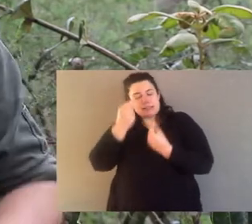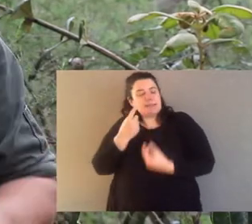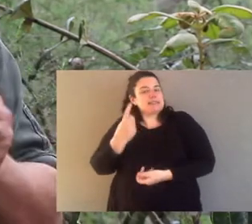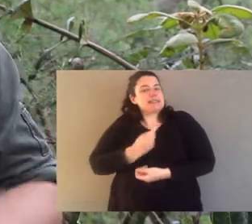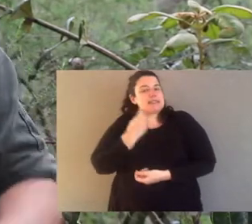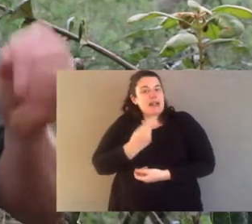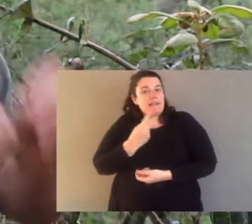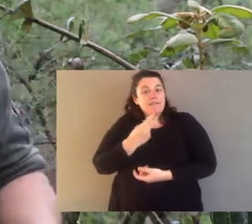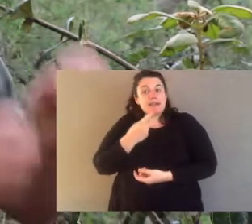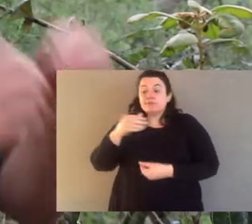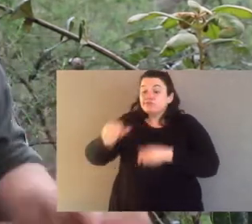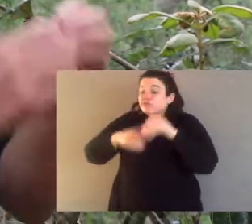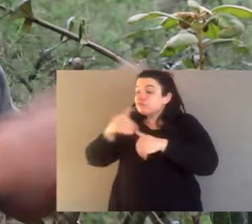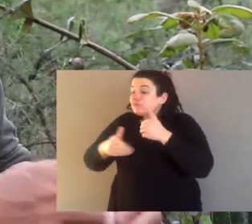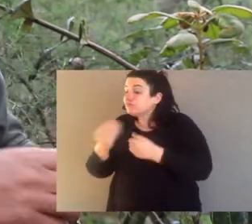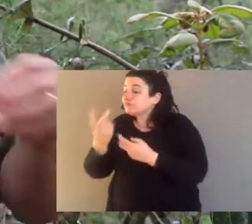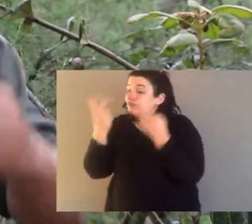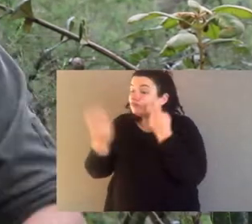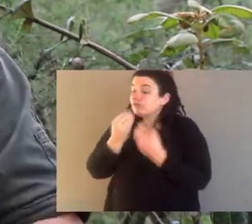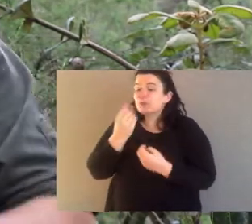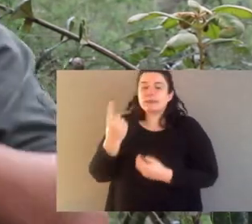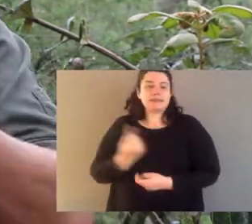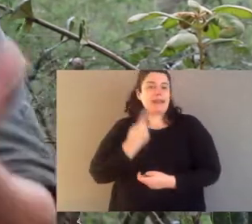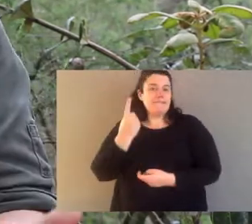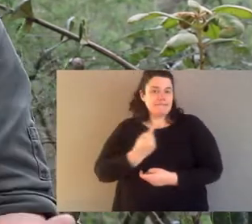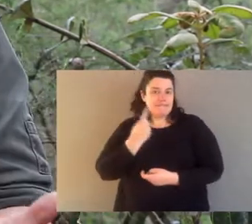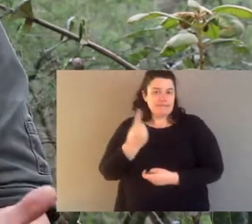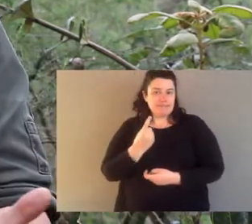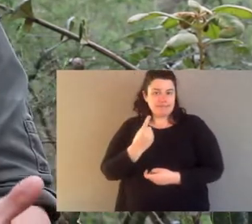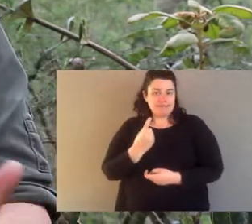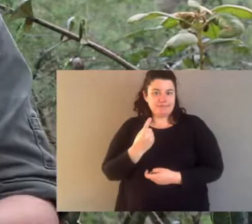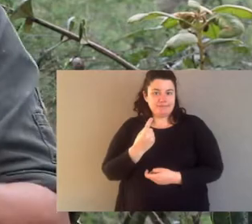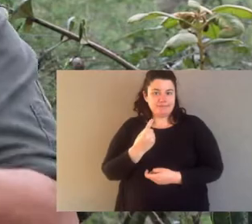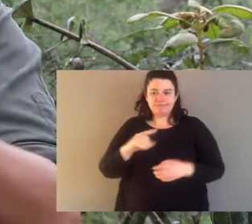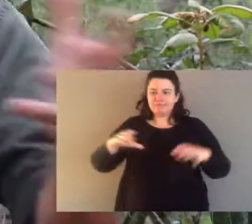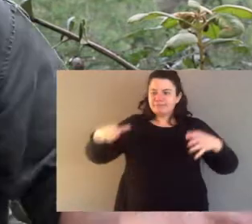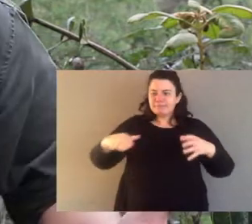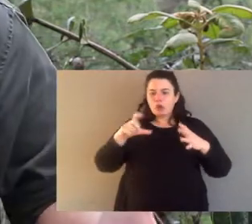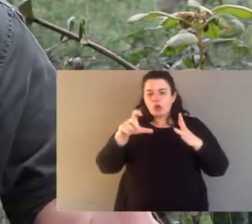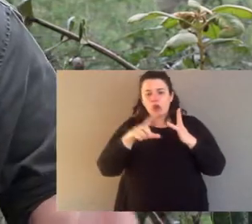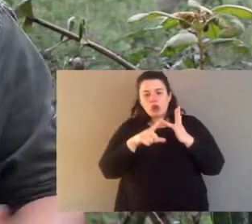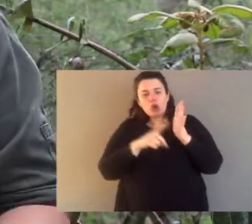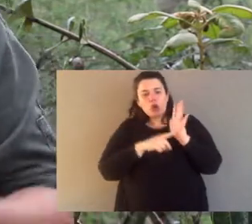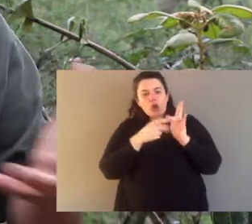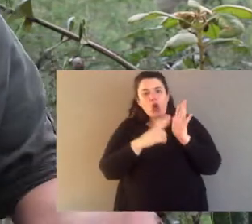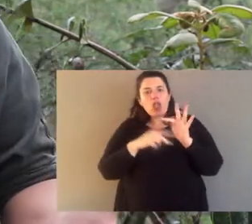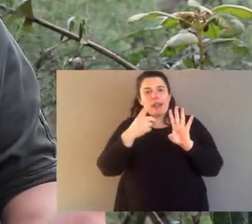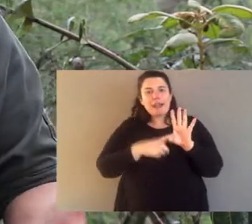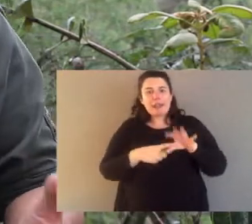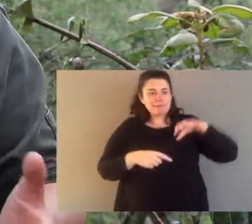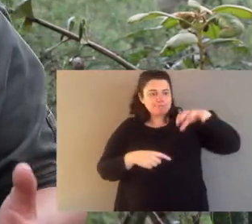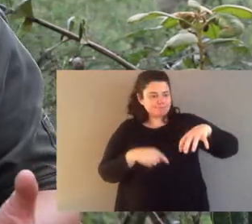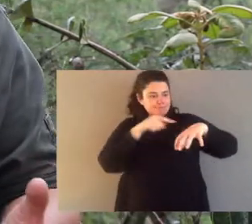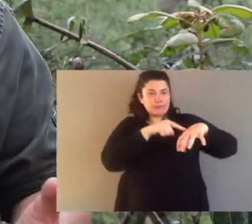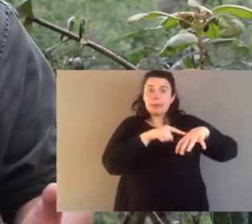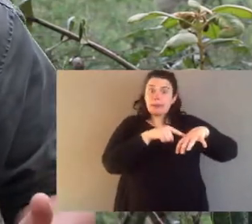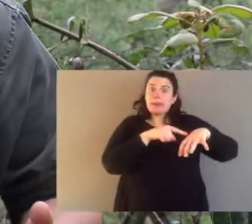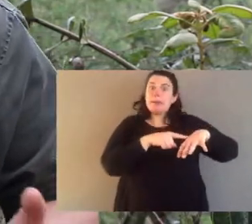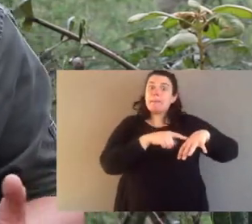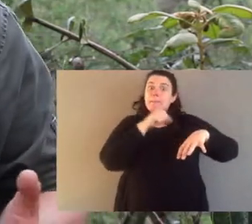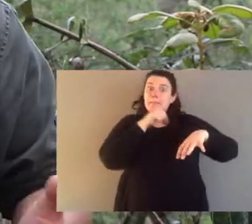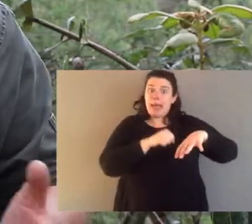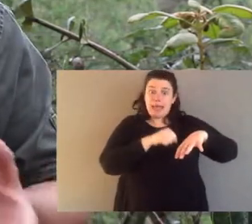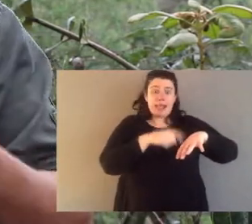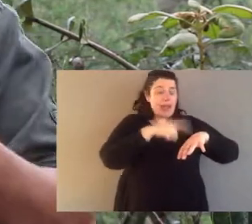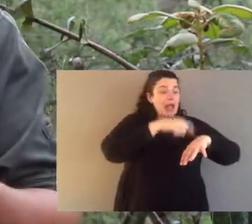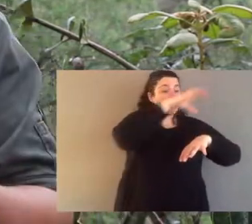they sleep by themselves every day. They forage for food by themselves. The colonies will be comprised of a male, who has